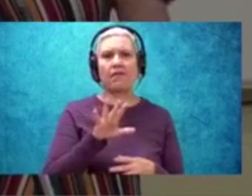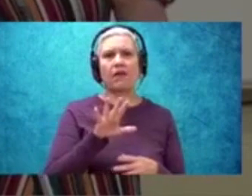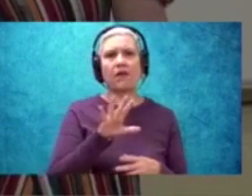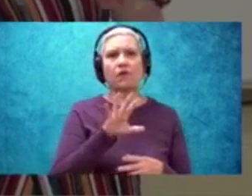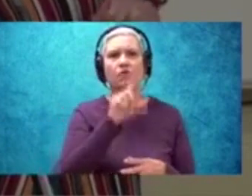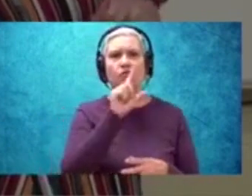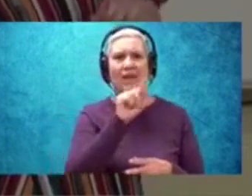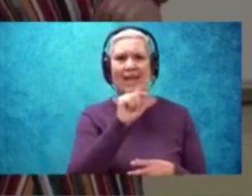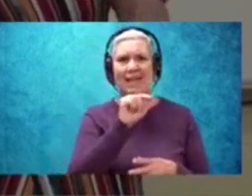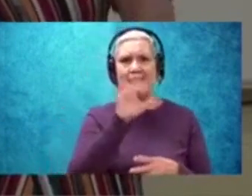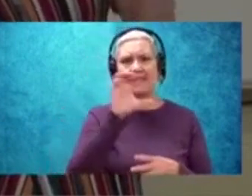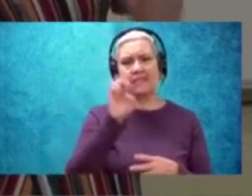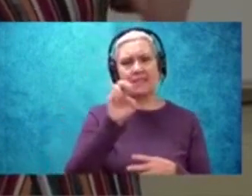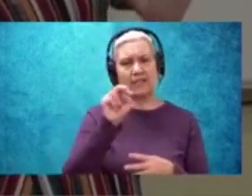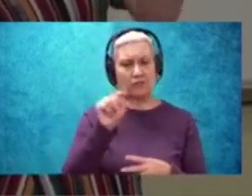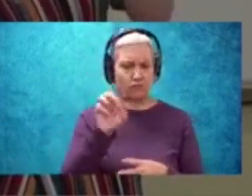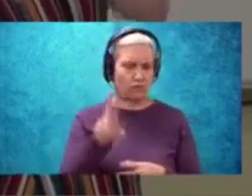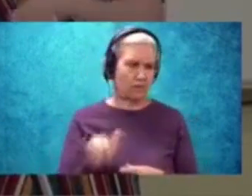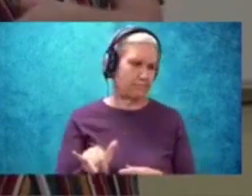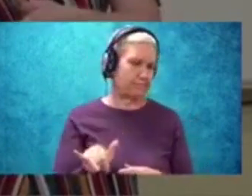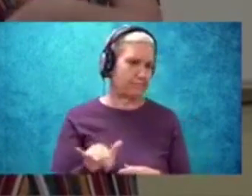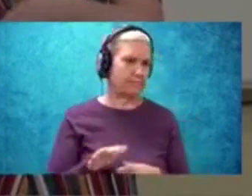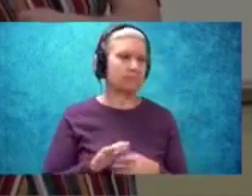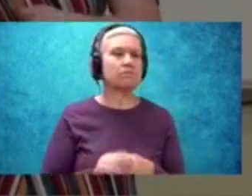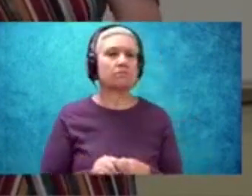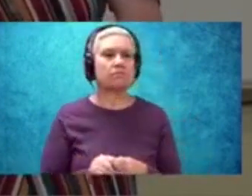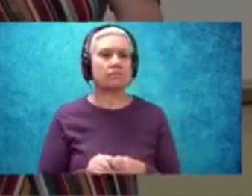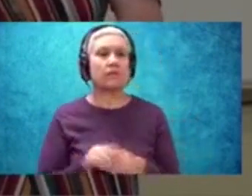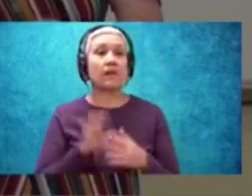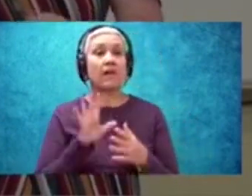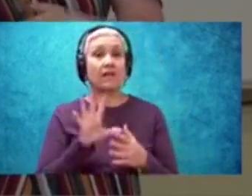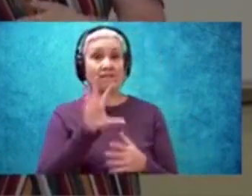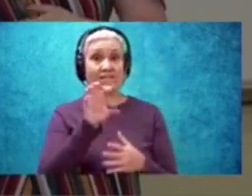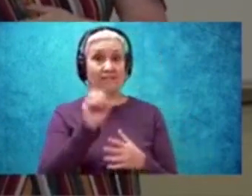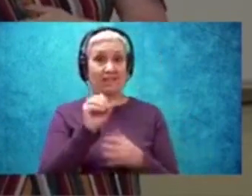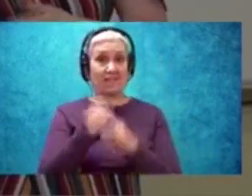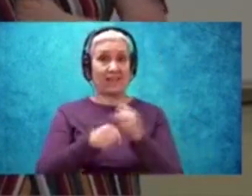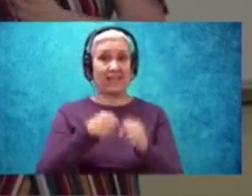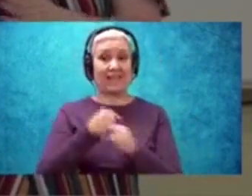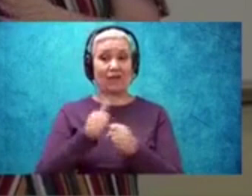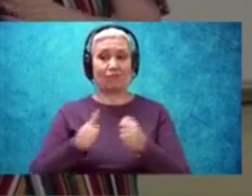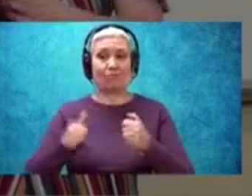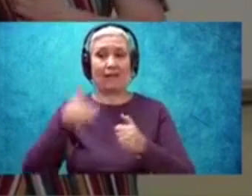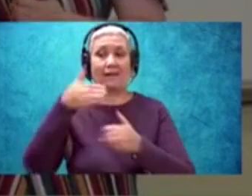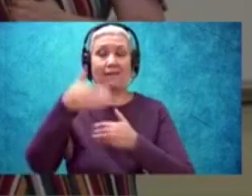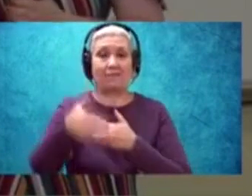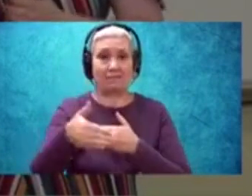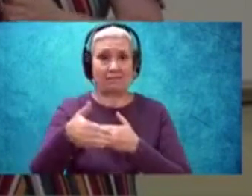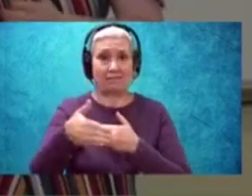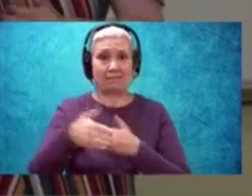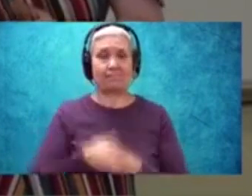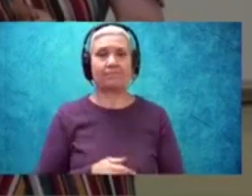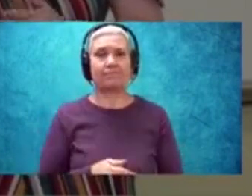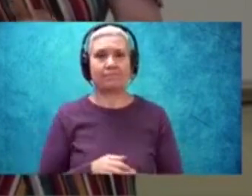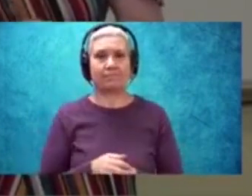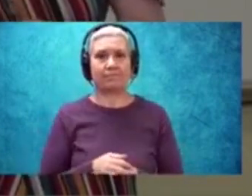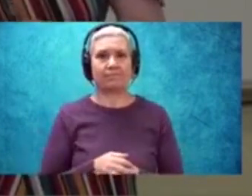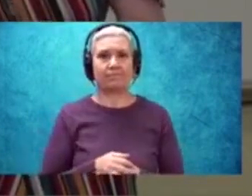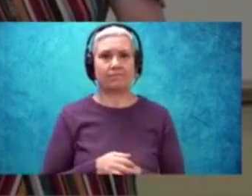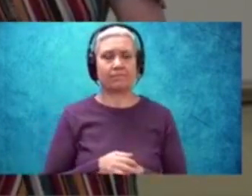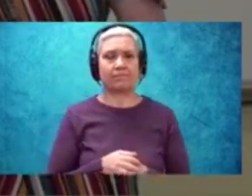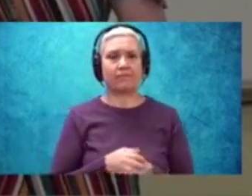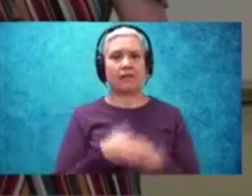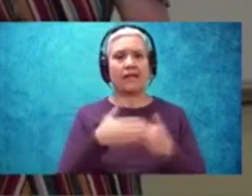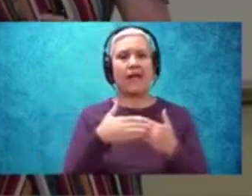he was writing about 50 years past slavery, but about 50 years before the